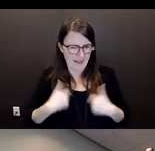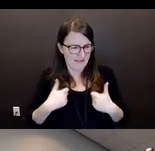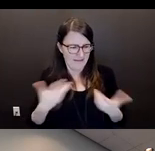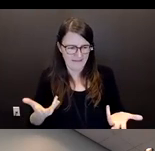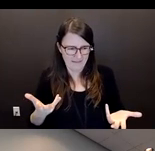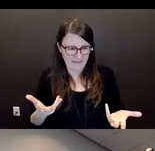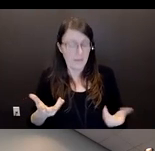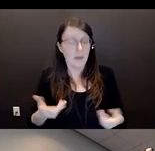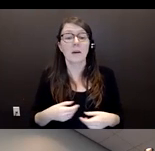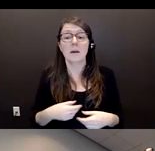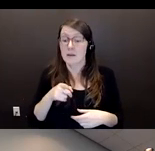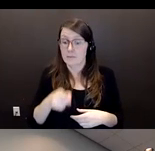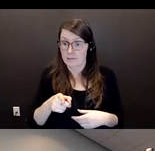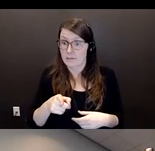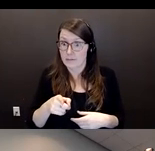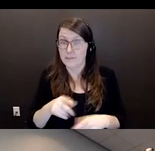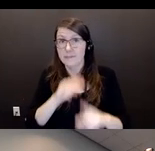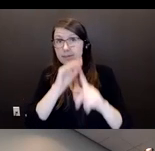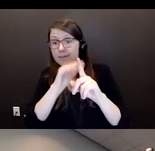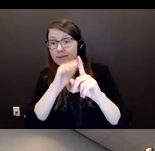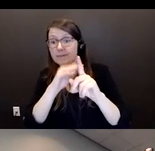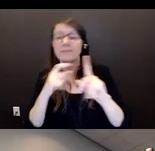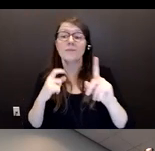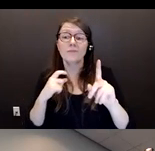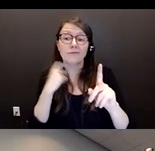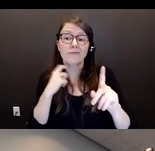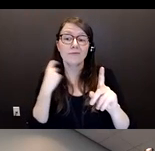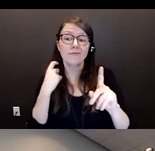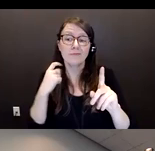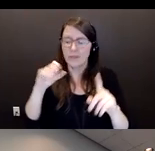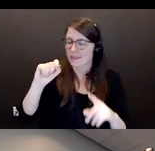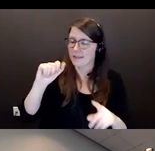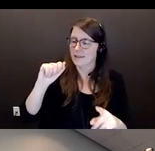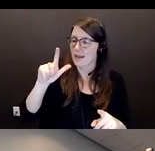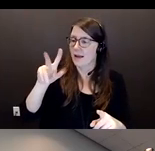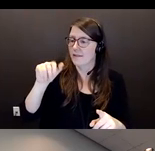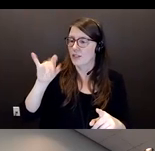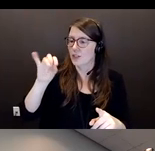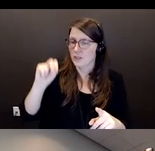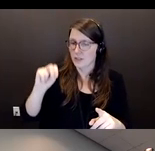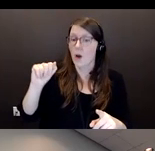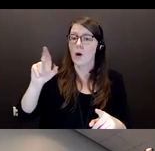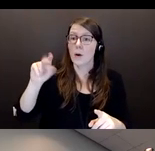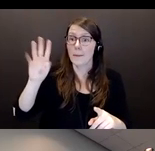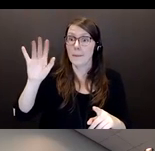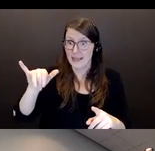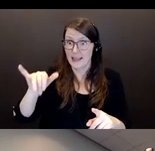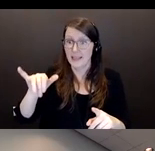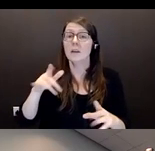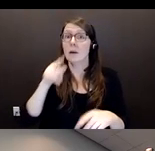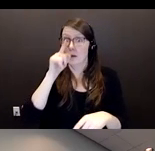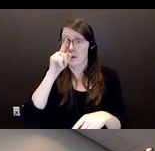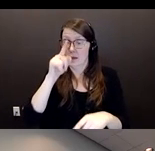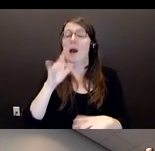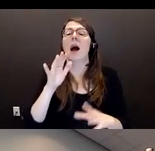good reverend for the Salvation Army. And at that point is where I say they stepped up.